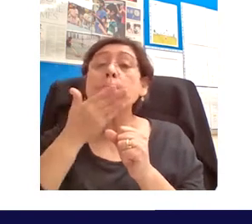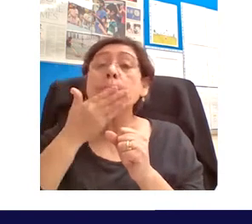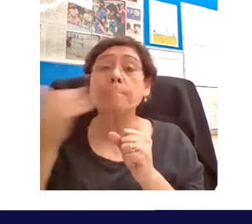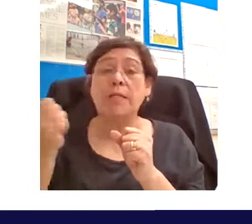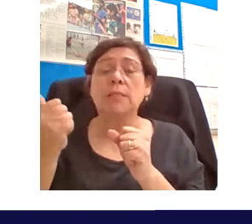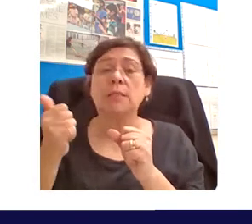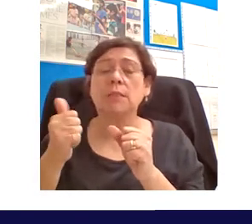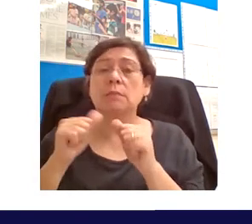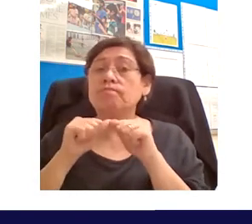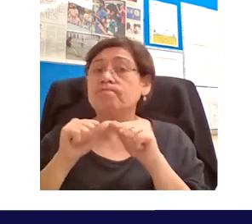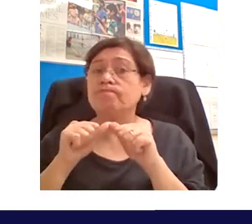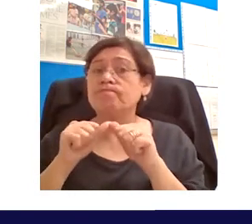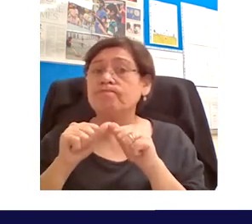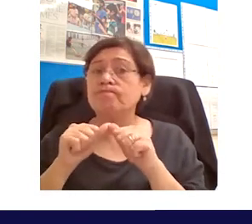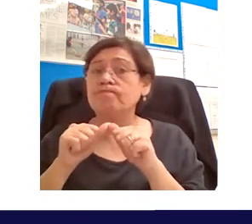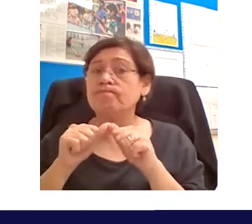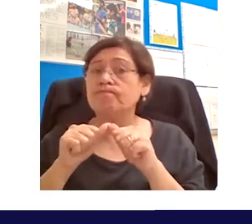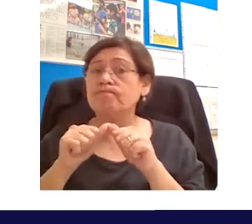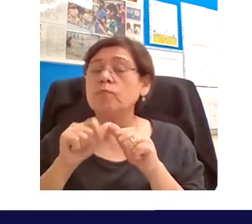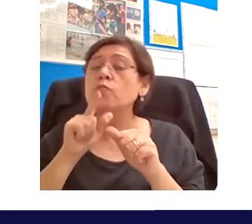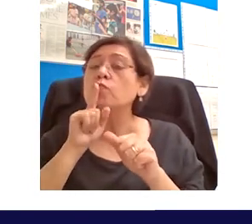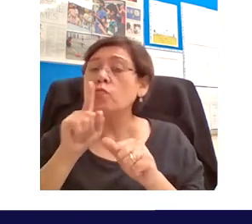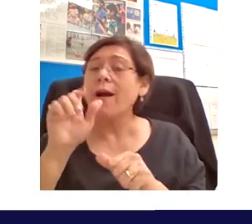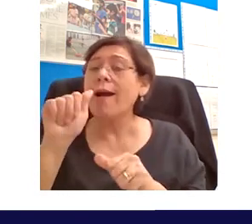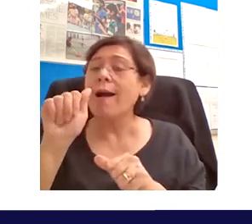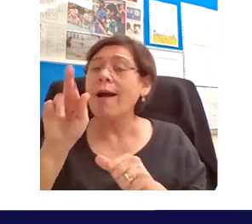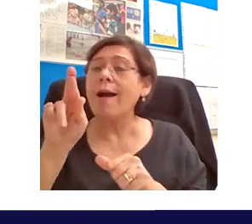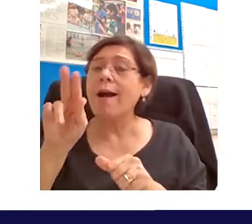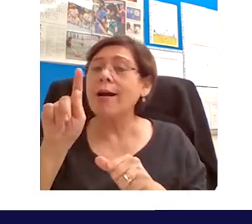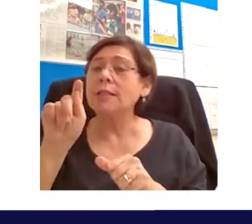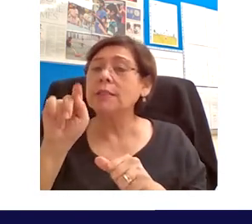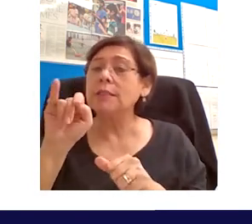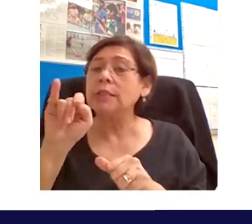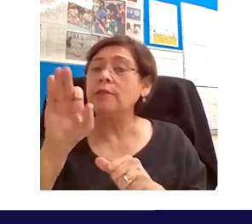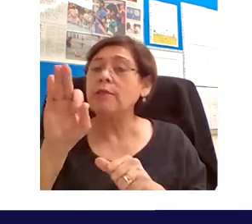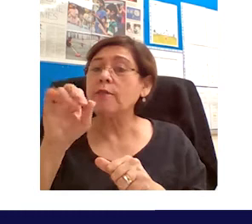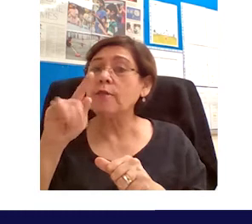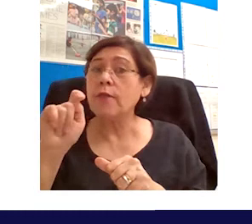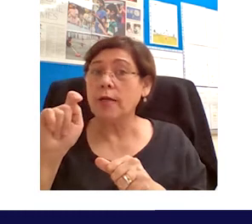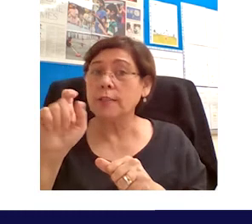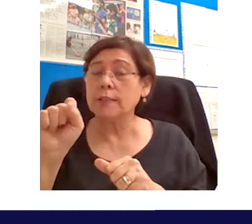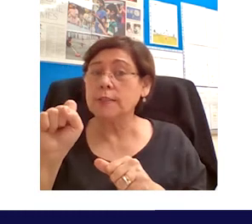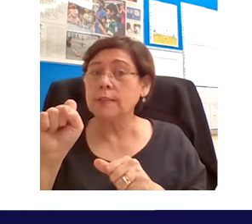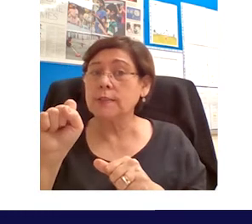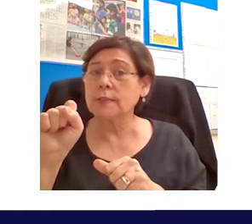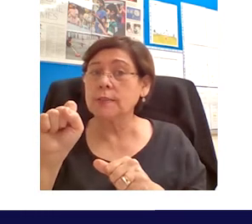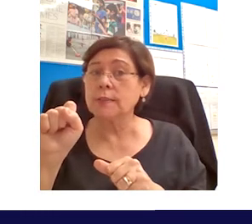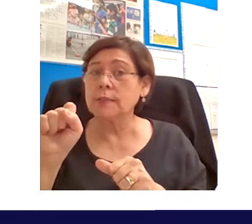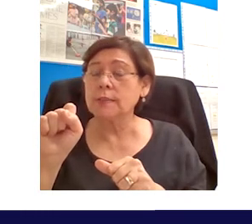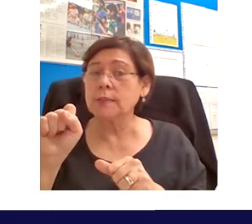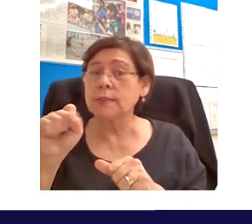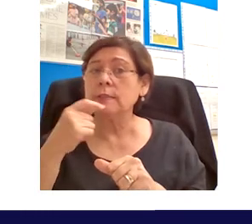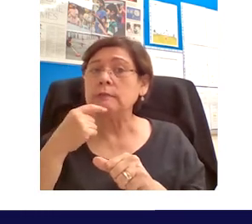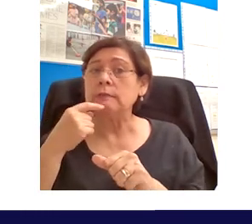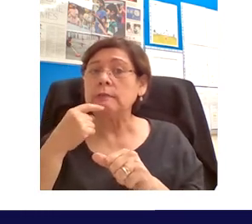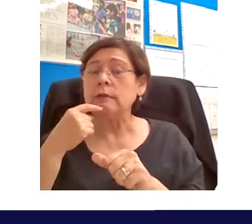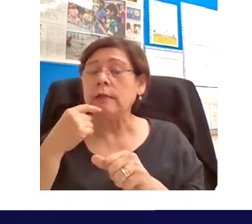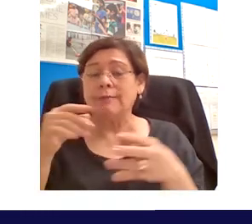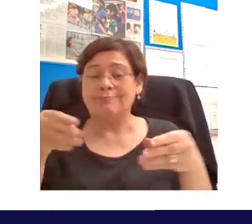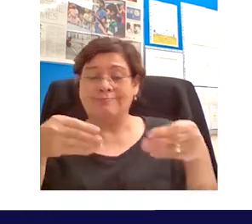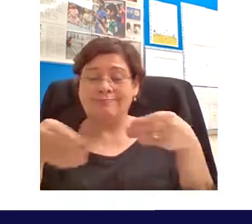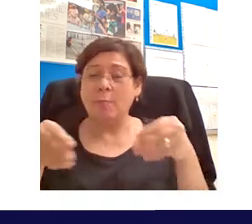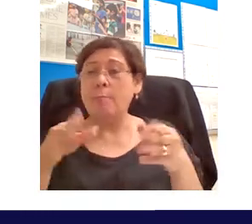is precisely the the artifacts um which can outlive you know both fragile paper materials um